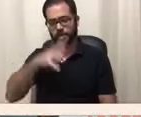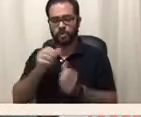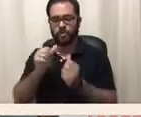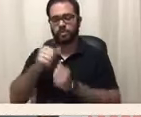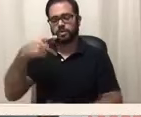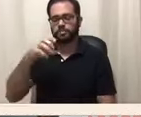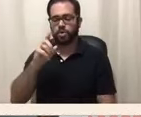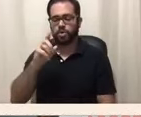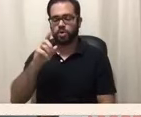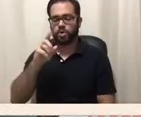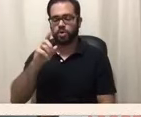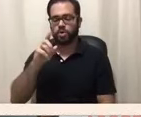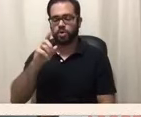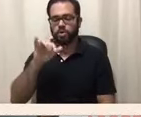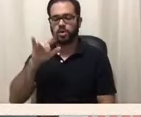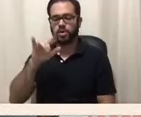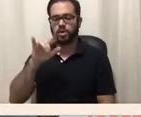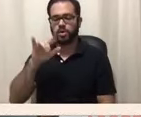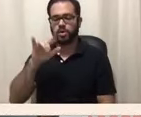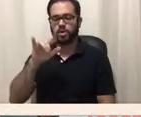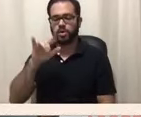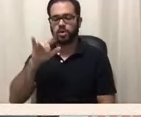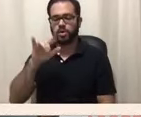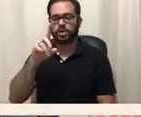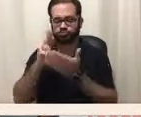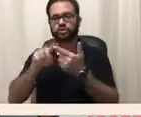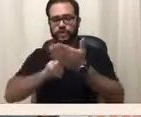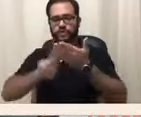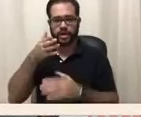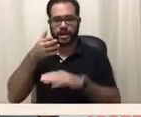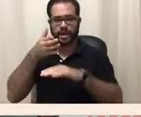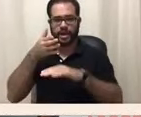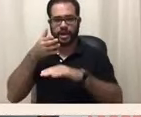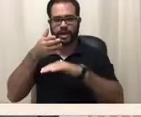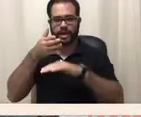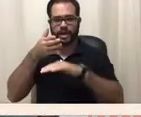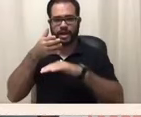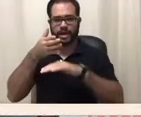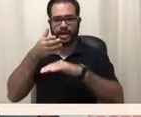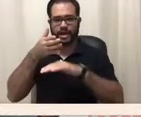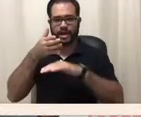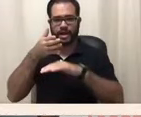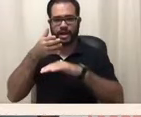he fights to get that to get that to get overturned